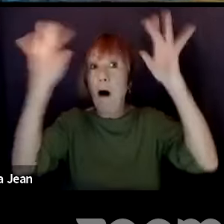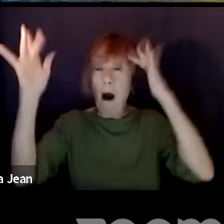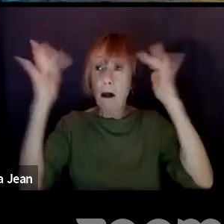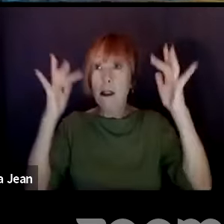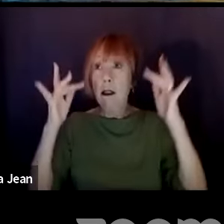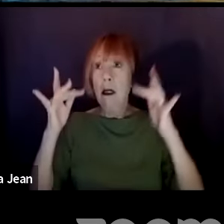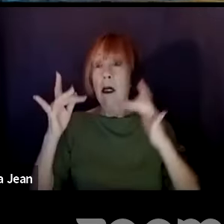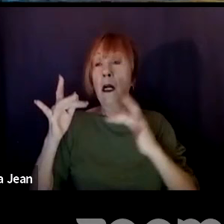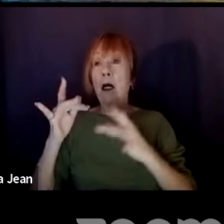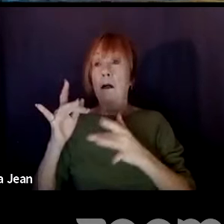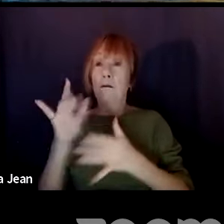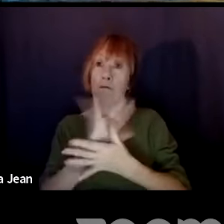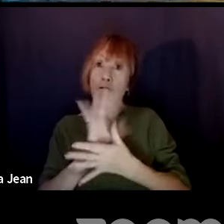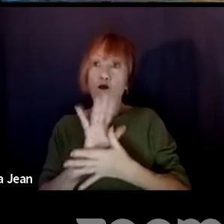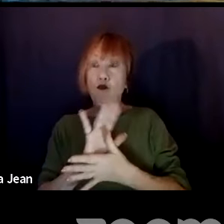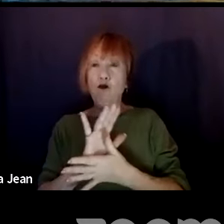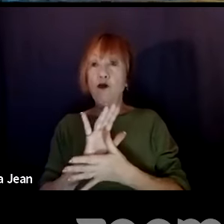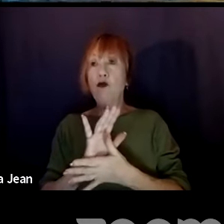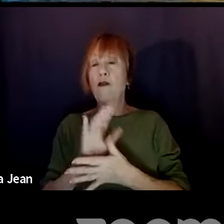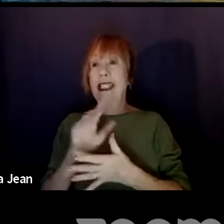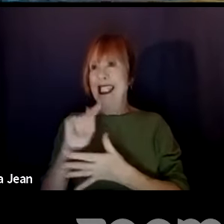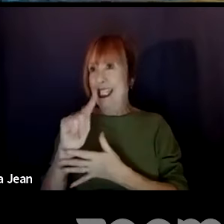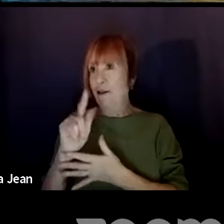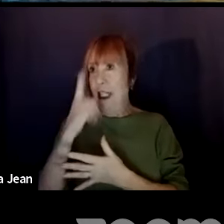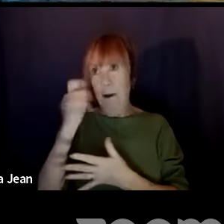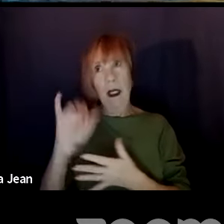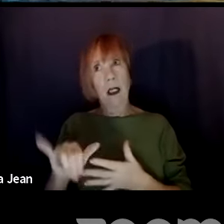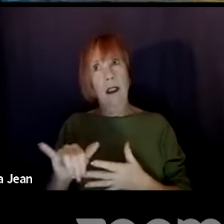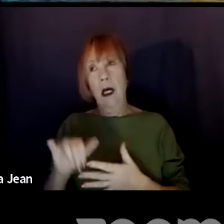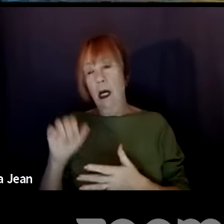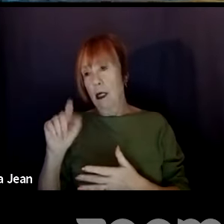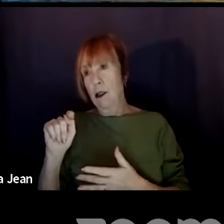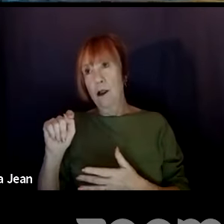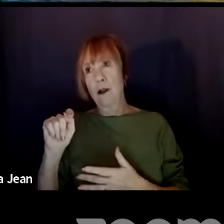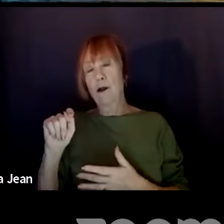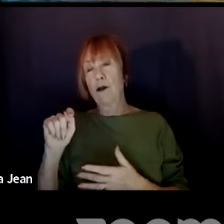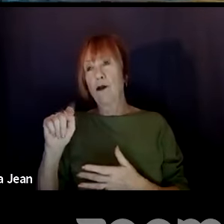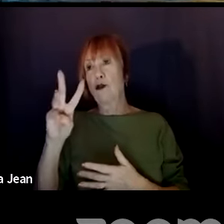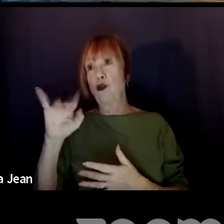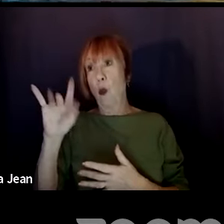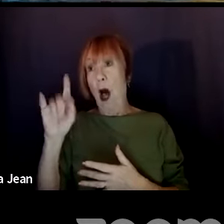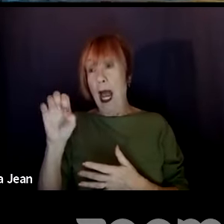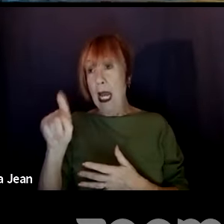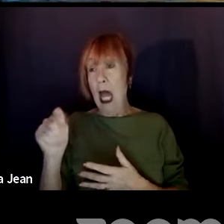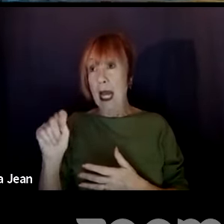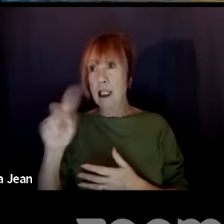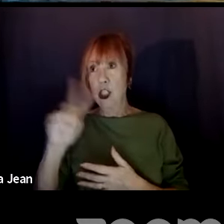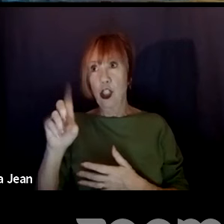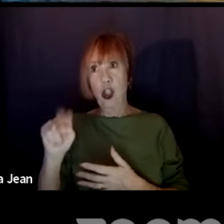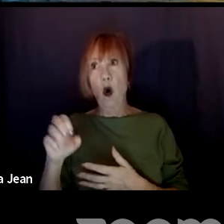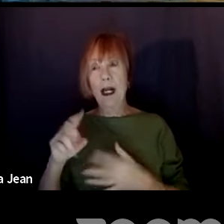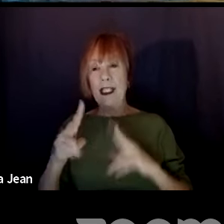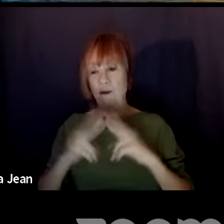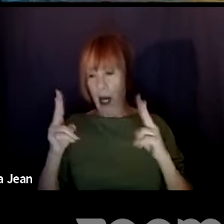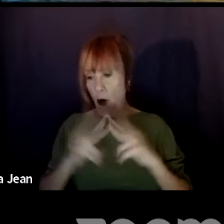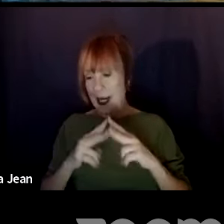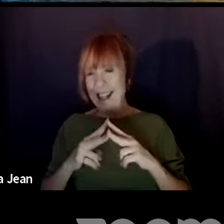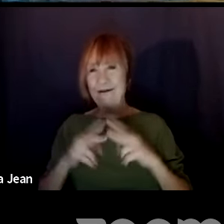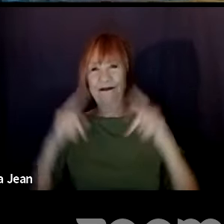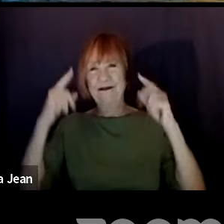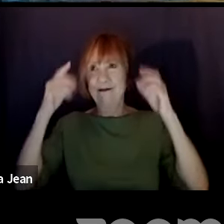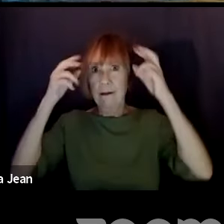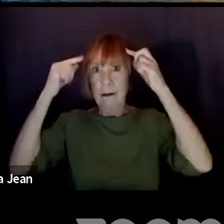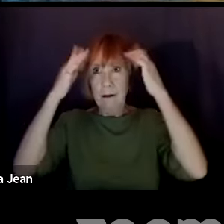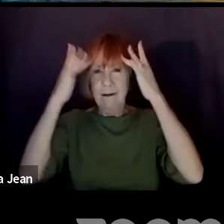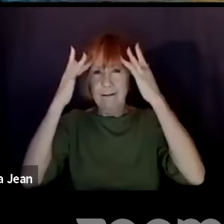as people get into that as early writers, I imagine that they see something now like a